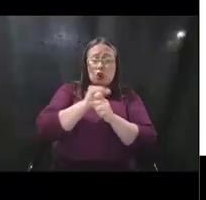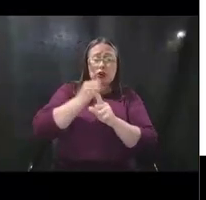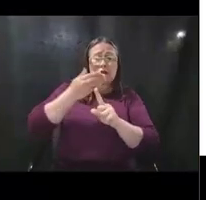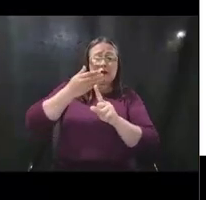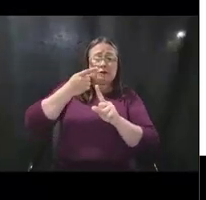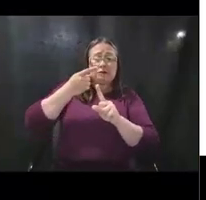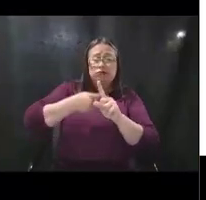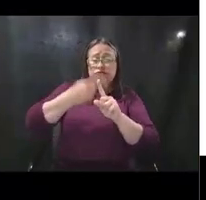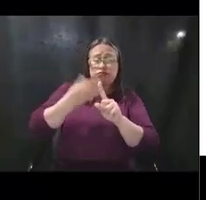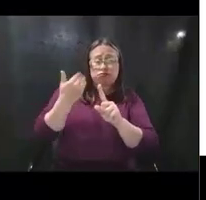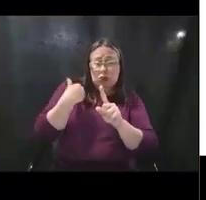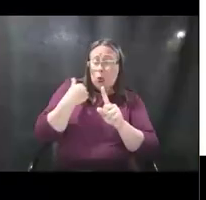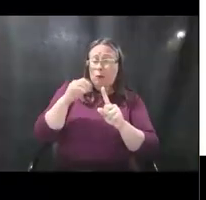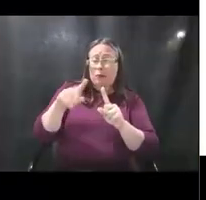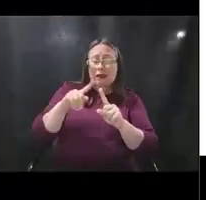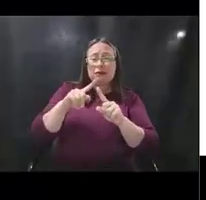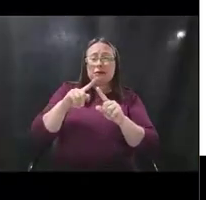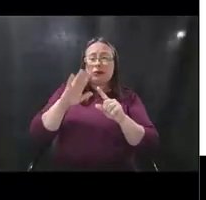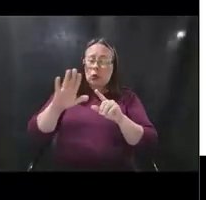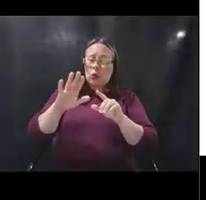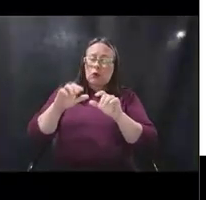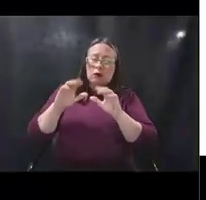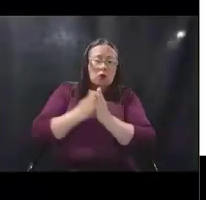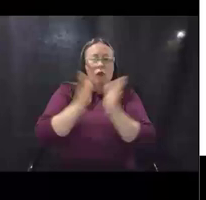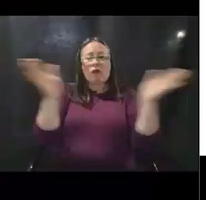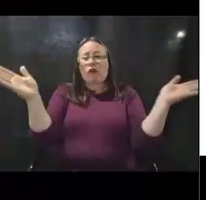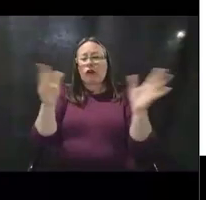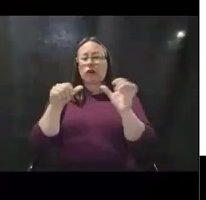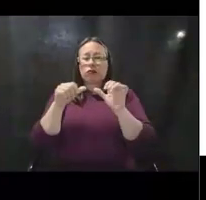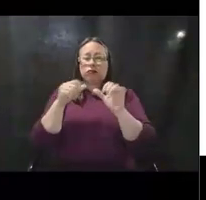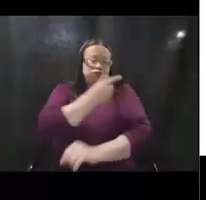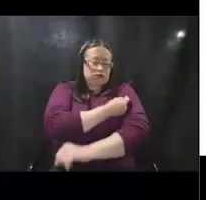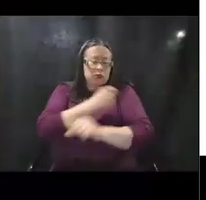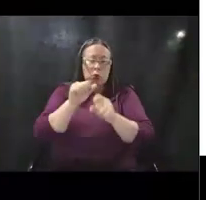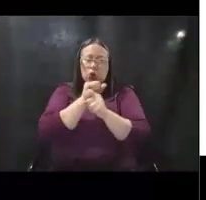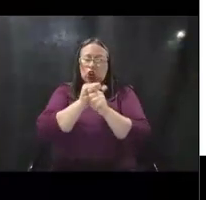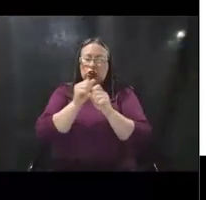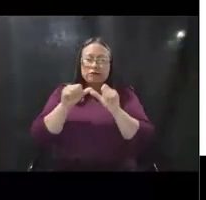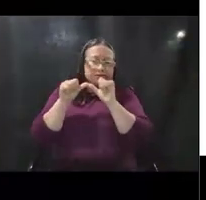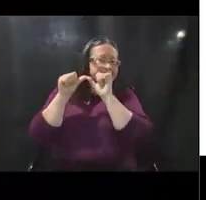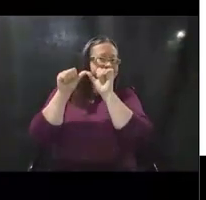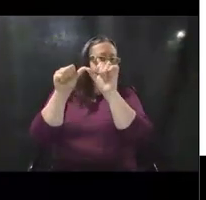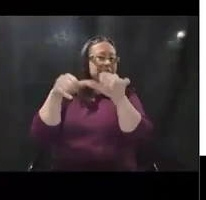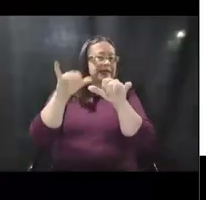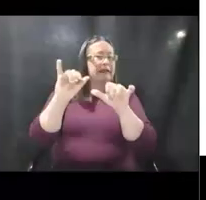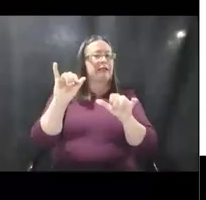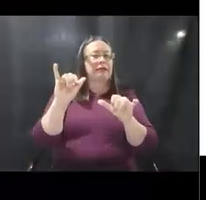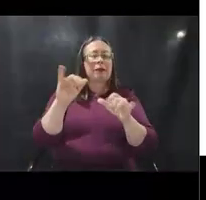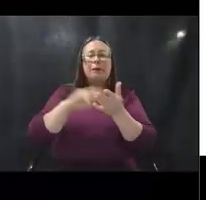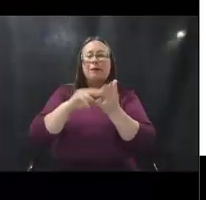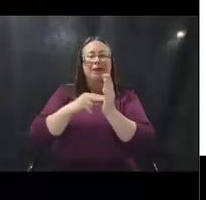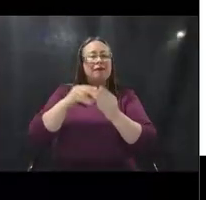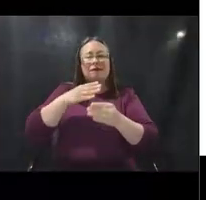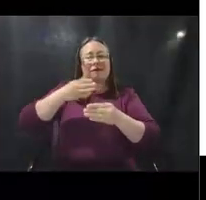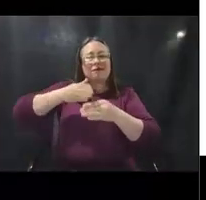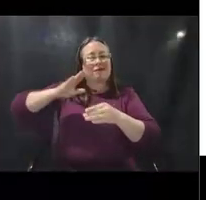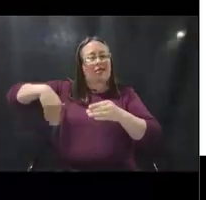mission is ongoing. Therefore, we would consider your vaccination work, your overall vaccination work to not yet be complete.